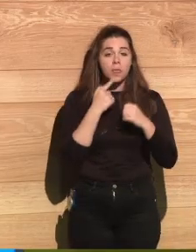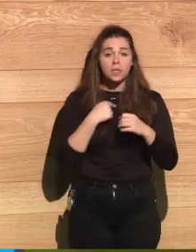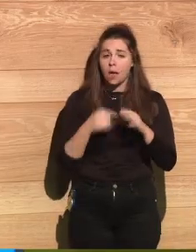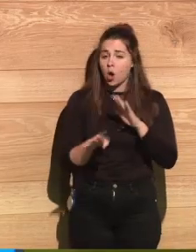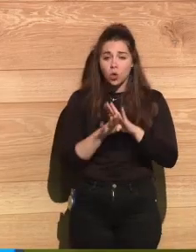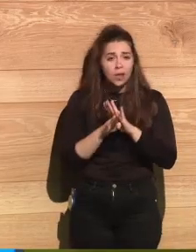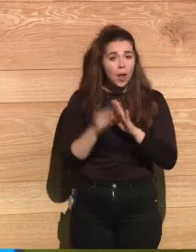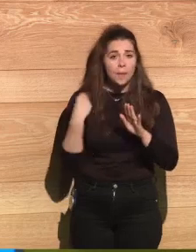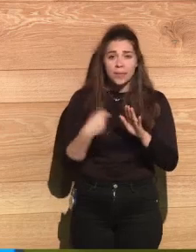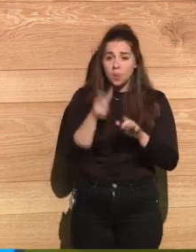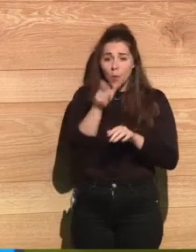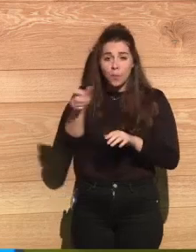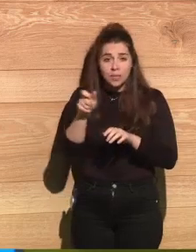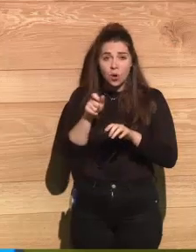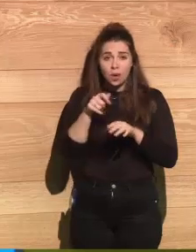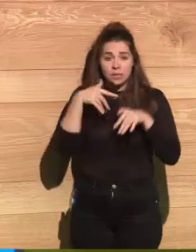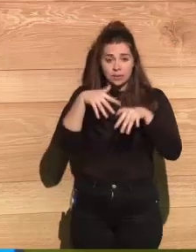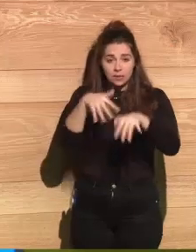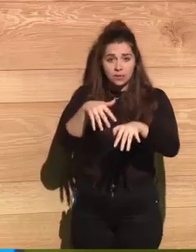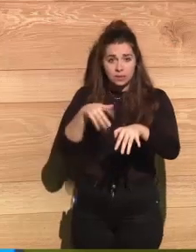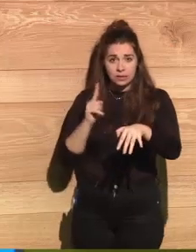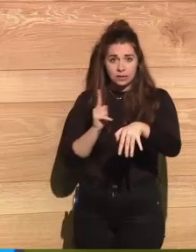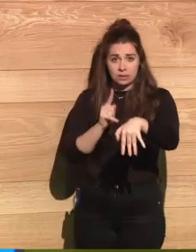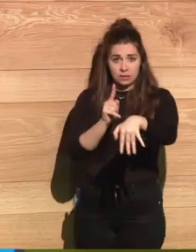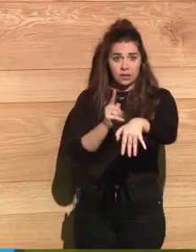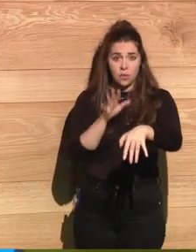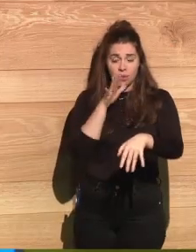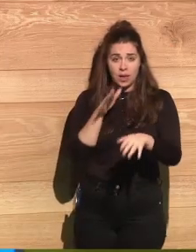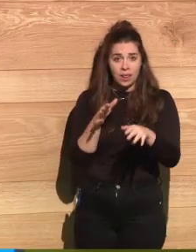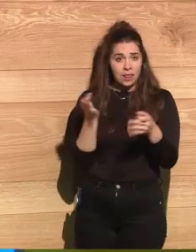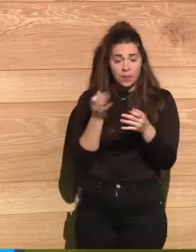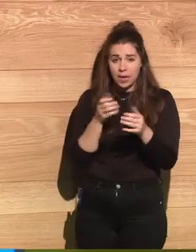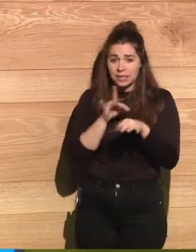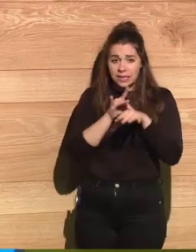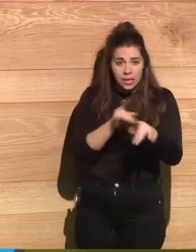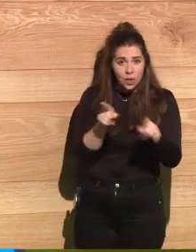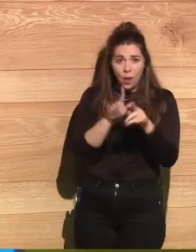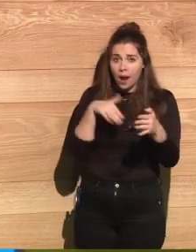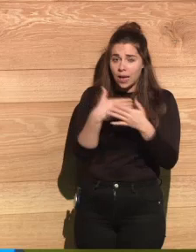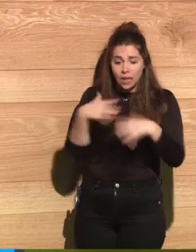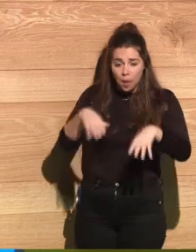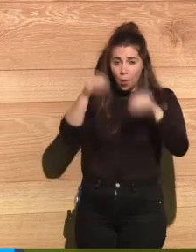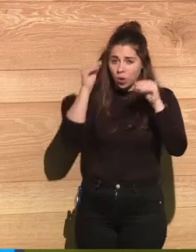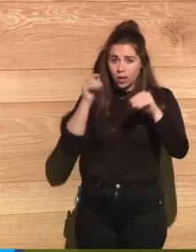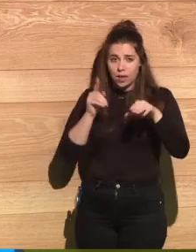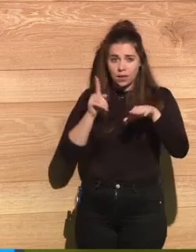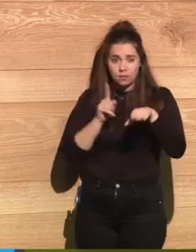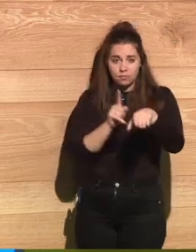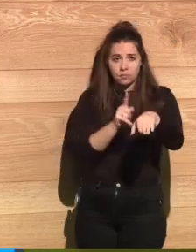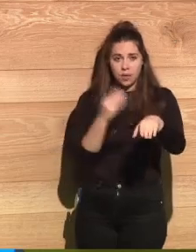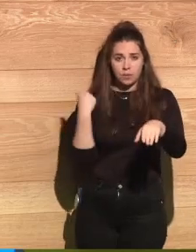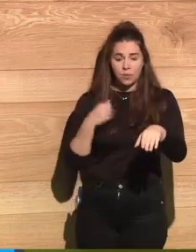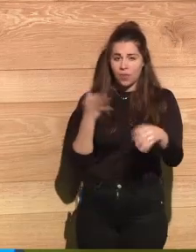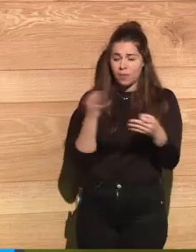hillside. And The we have to learn to step over the dead bodies and dying